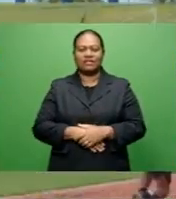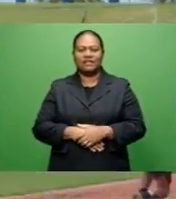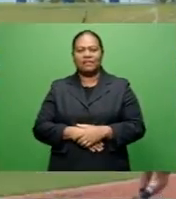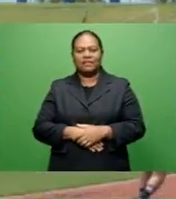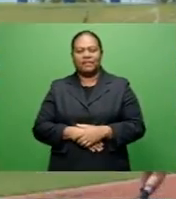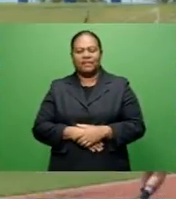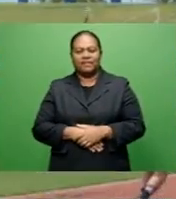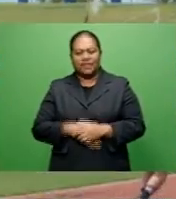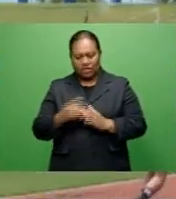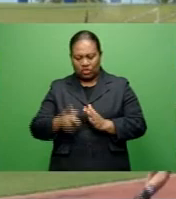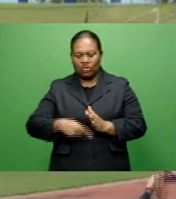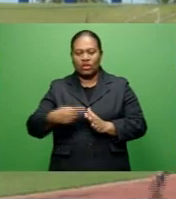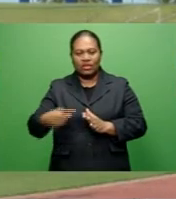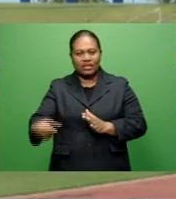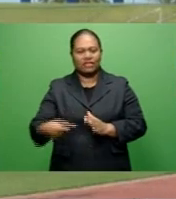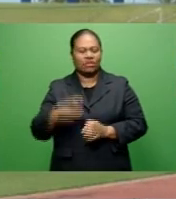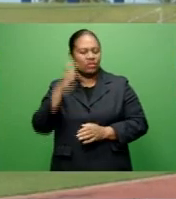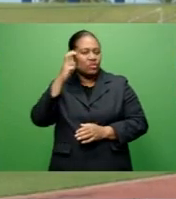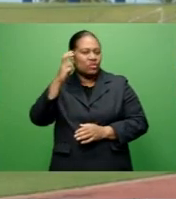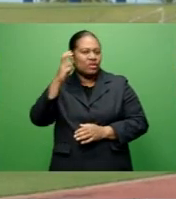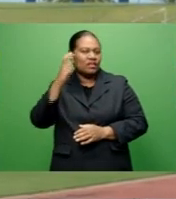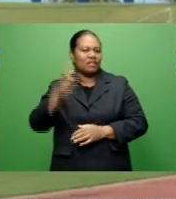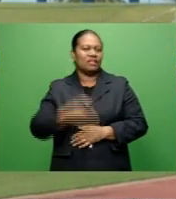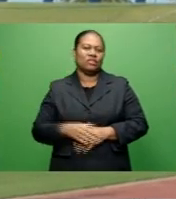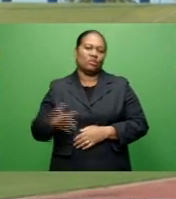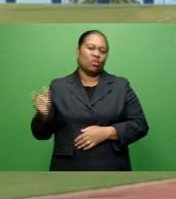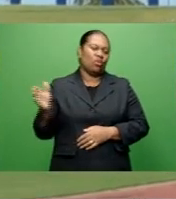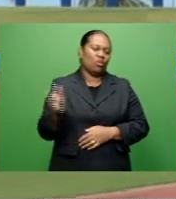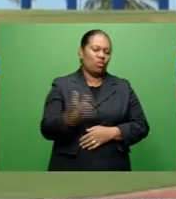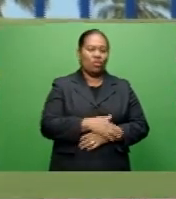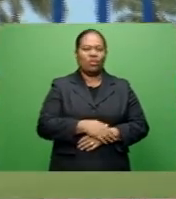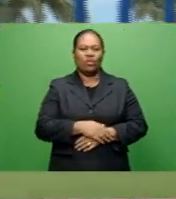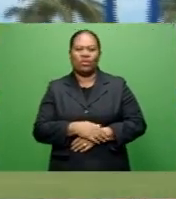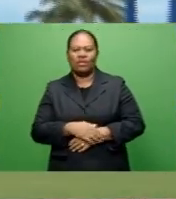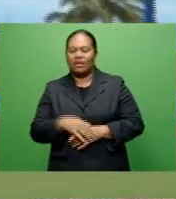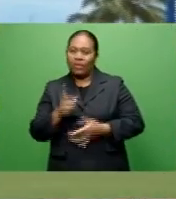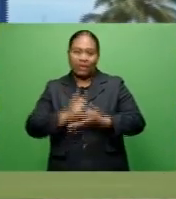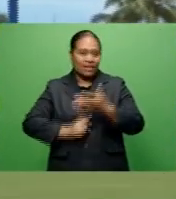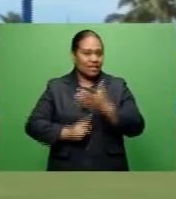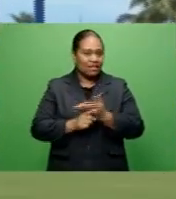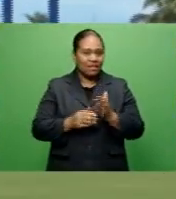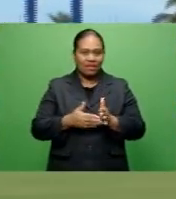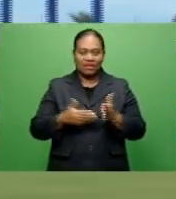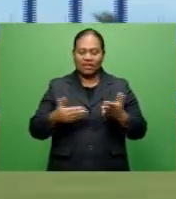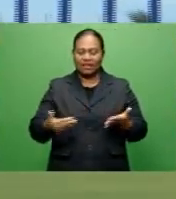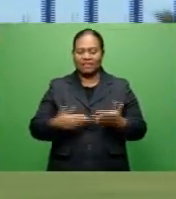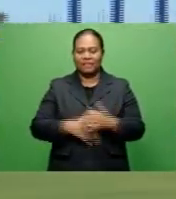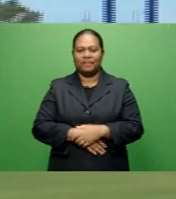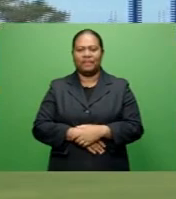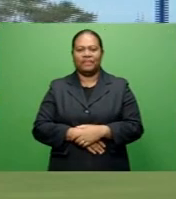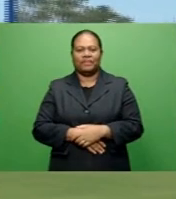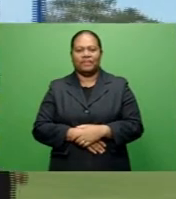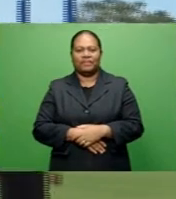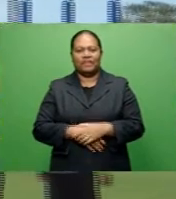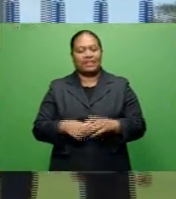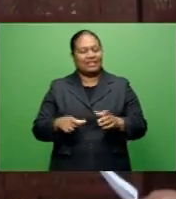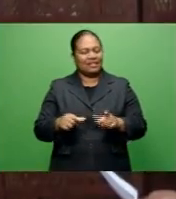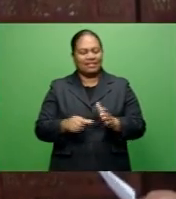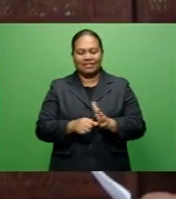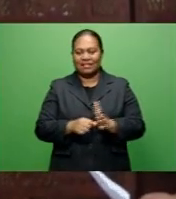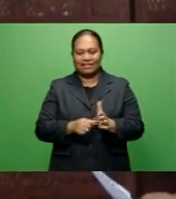keep on training with all the uncertainty that's going on is quite difficult.